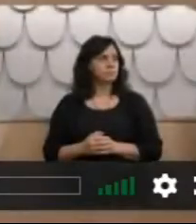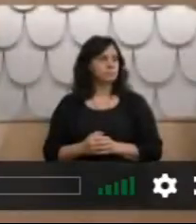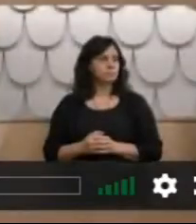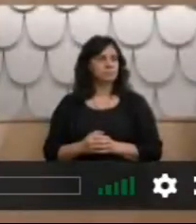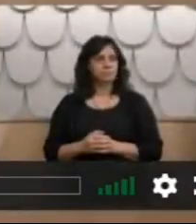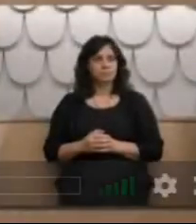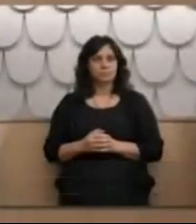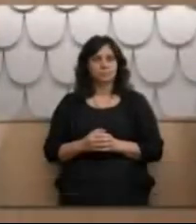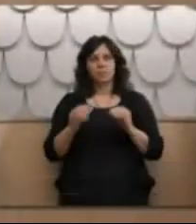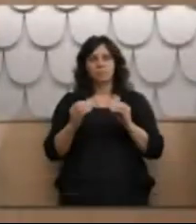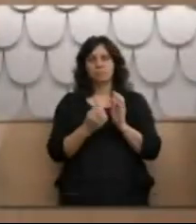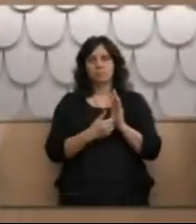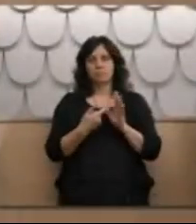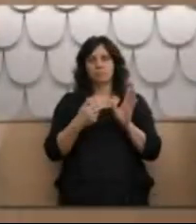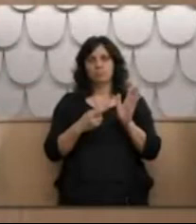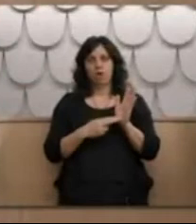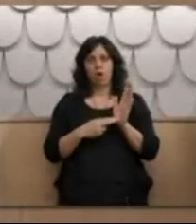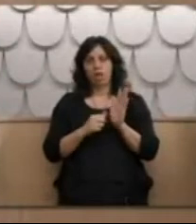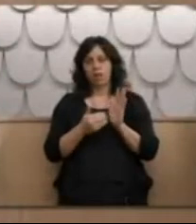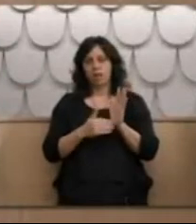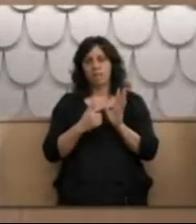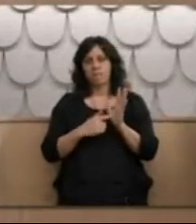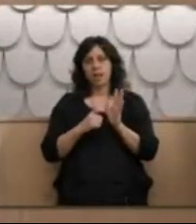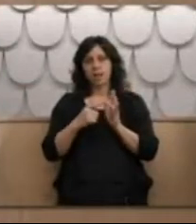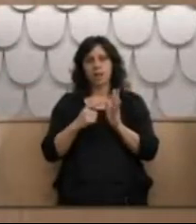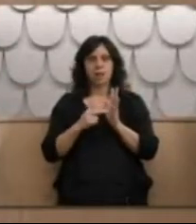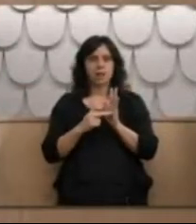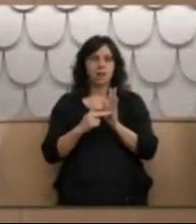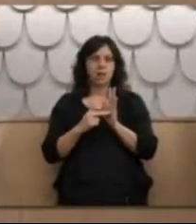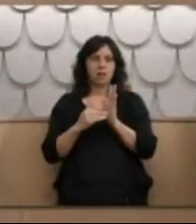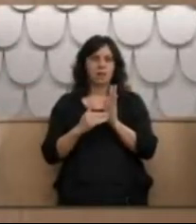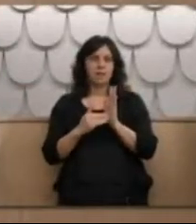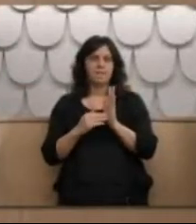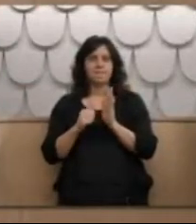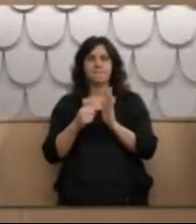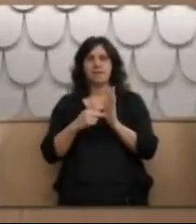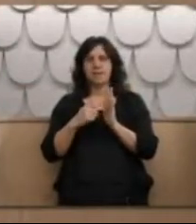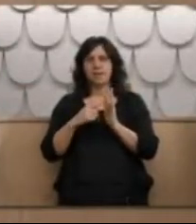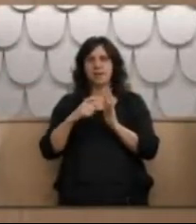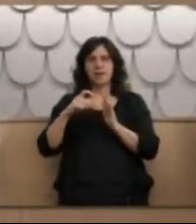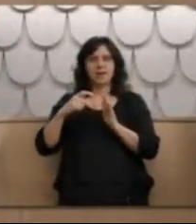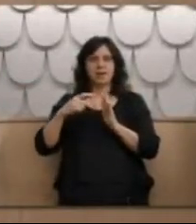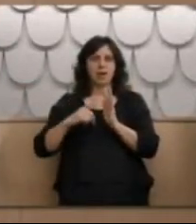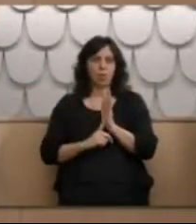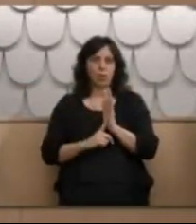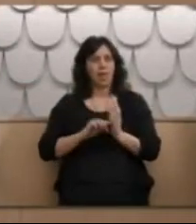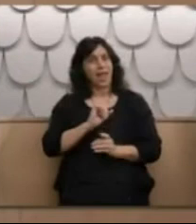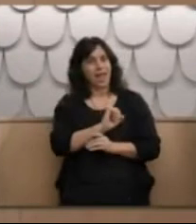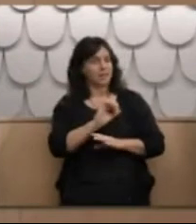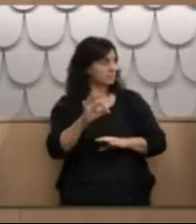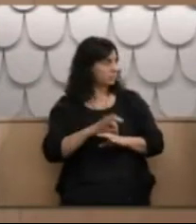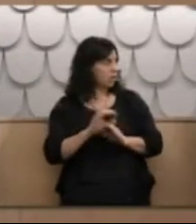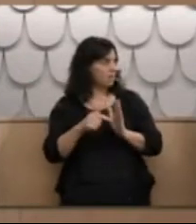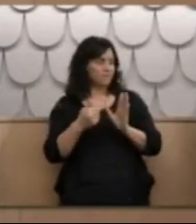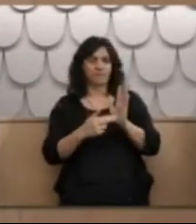I'd like to introduce Brian Malcolm Nickell and his wife, Nate Jane Nickell. Hello, hello Jane.